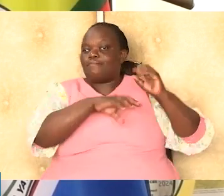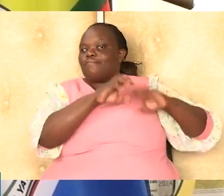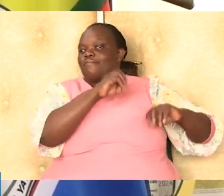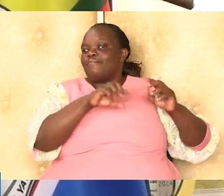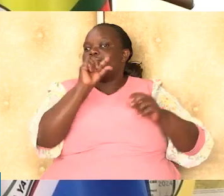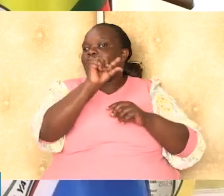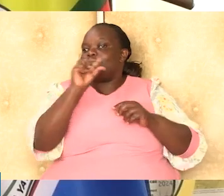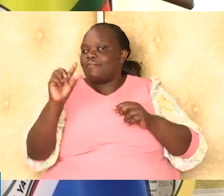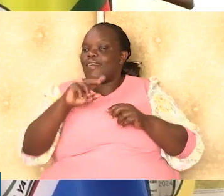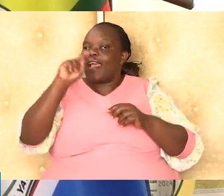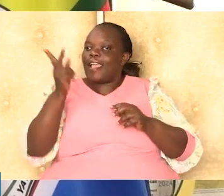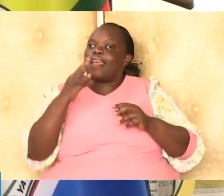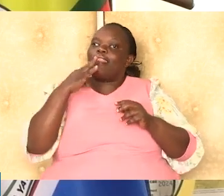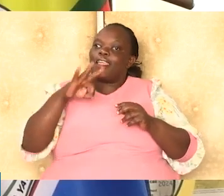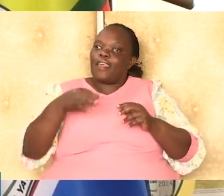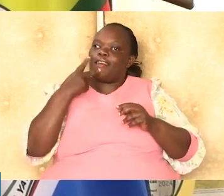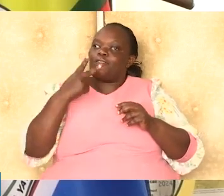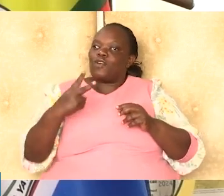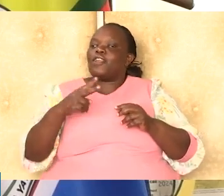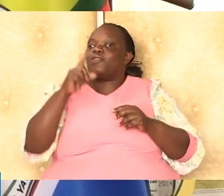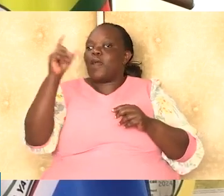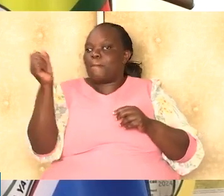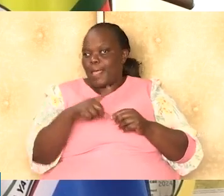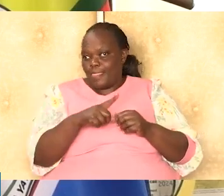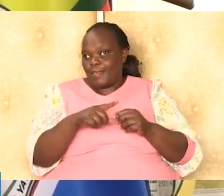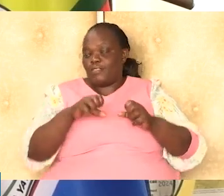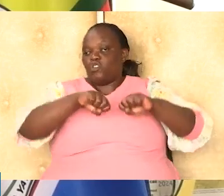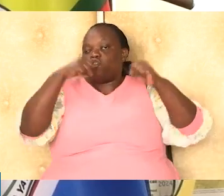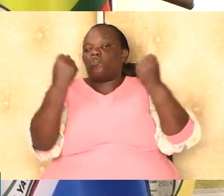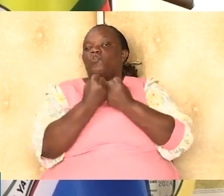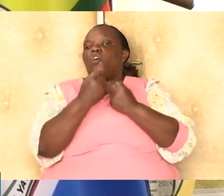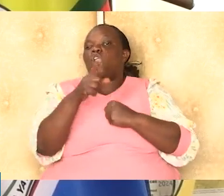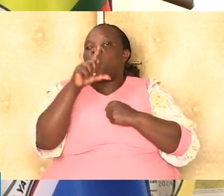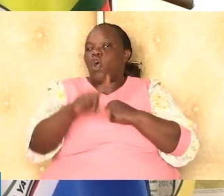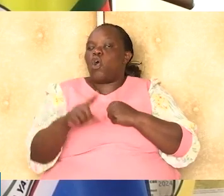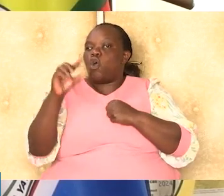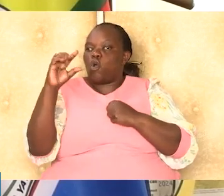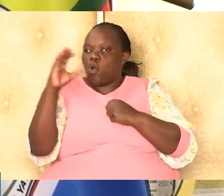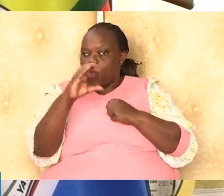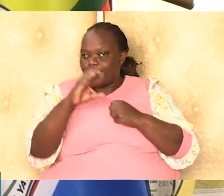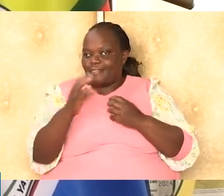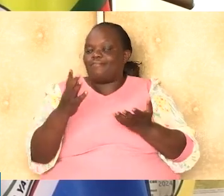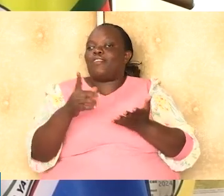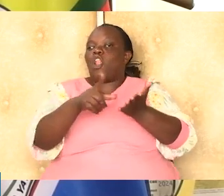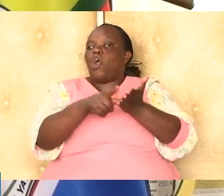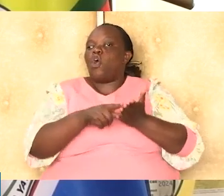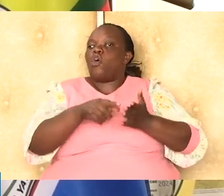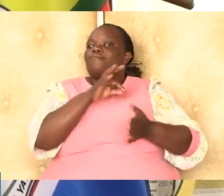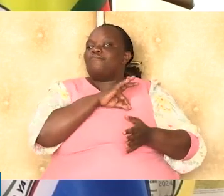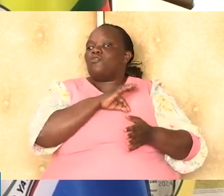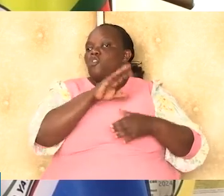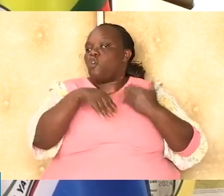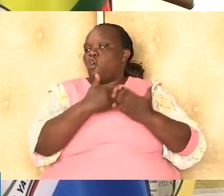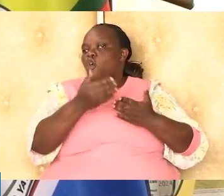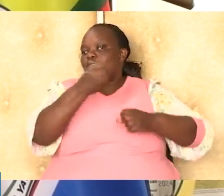as little as Kenya shillings, 3,200 per month, with social, low-cost, and mortgage gap earners all able